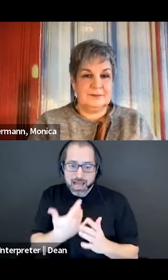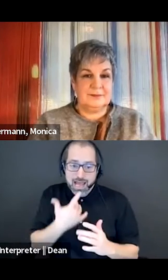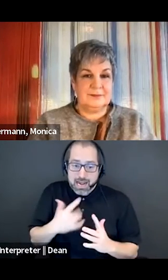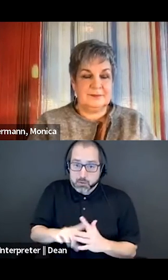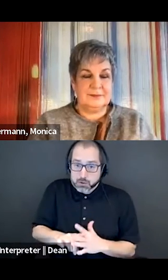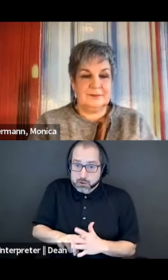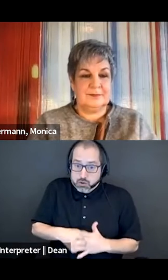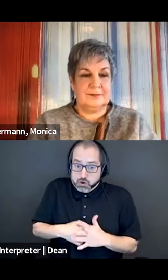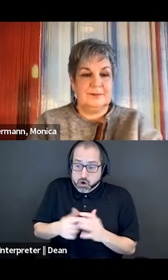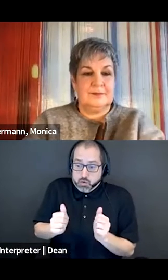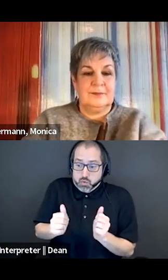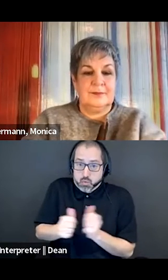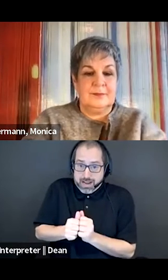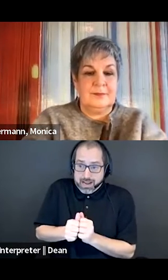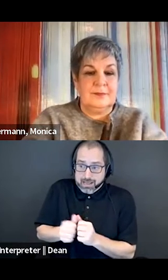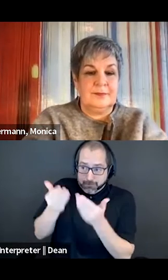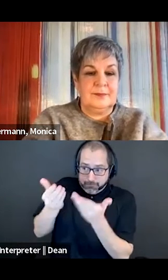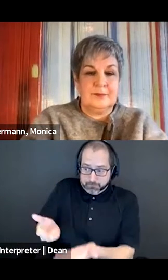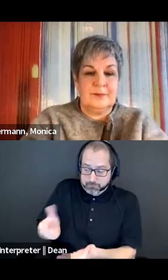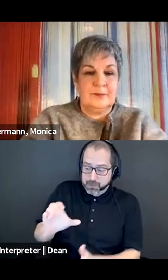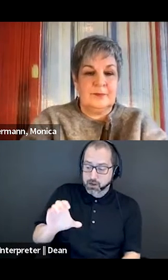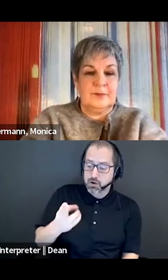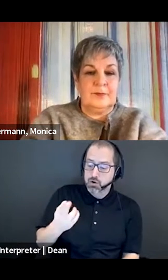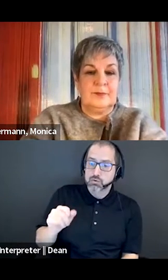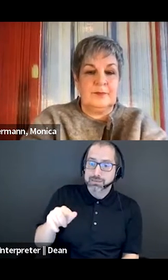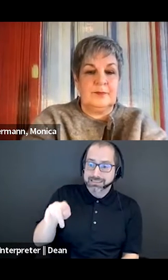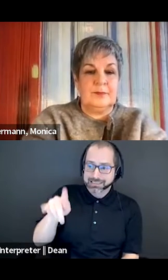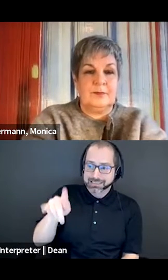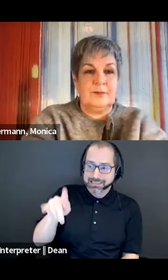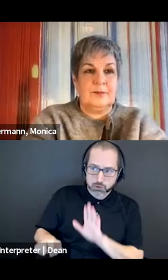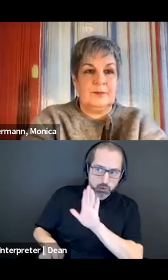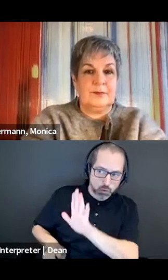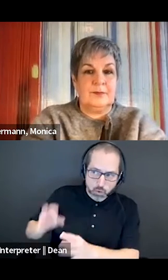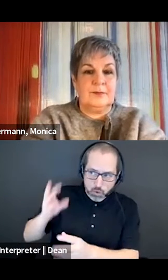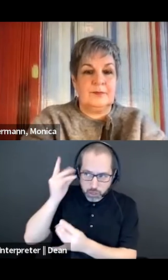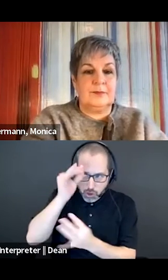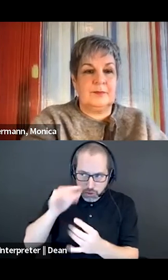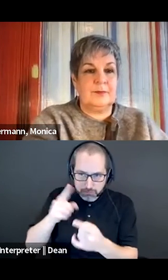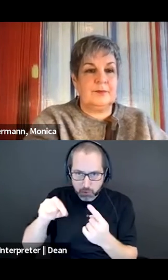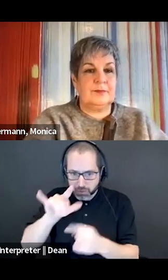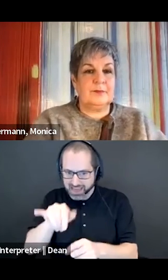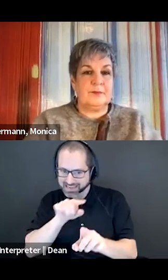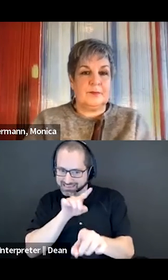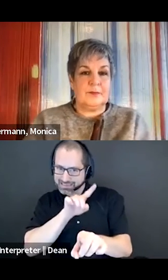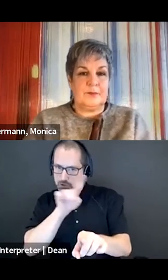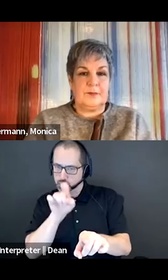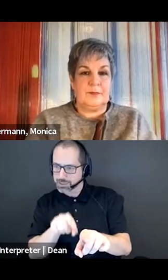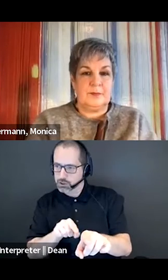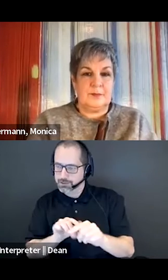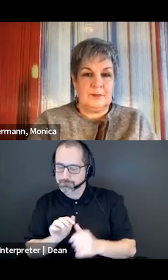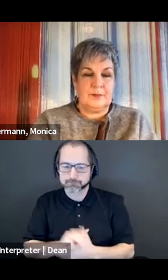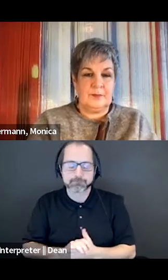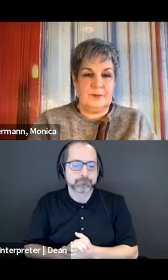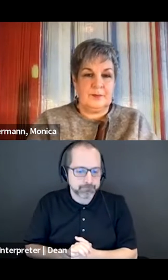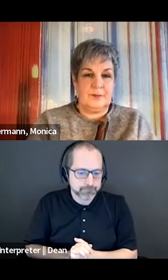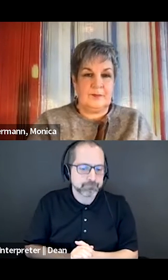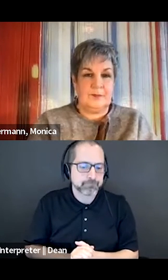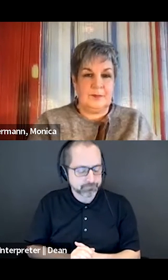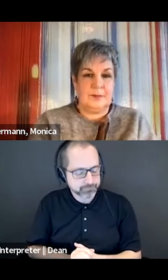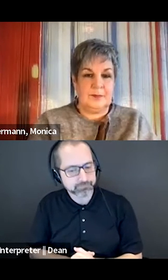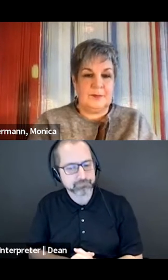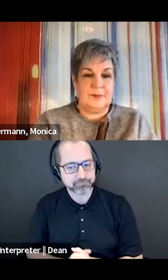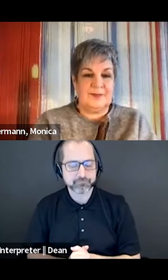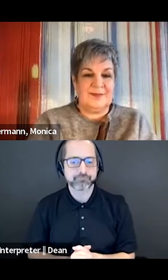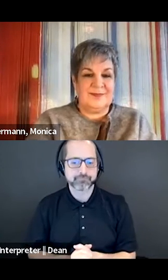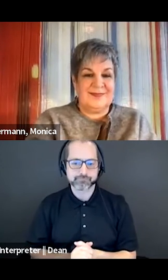person we just heard from, Christine. So Christine, do you have some thoughts on this? I do. Thanks. Now I